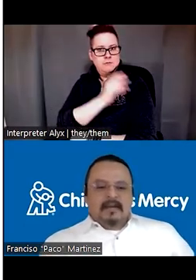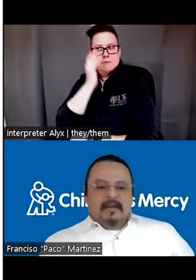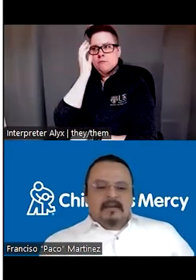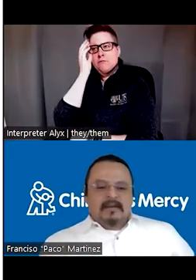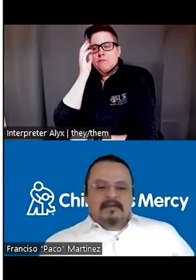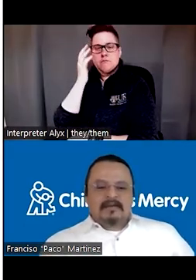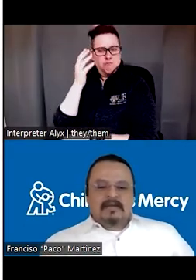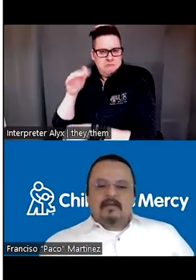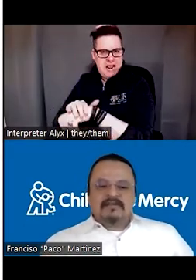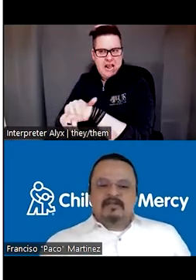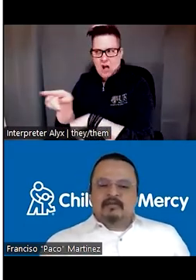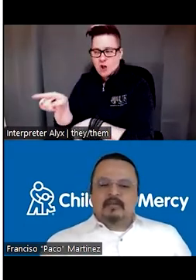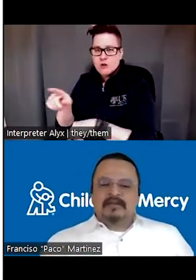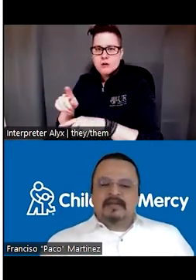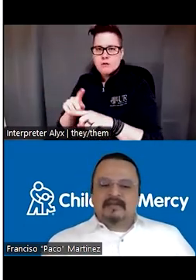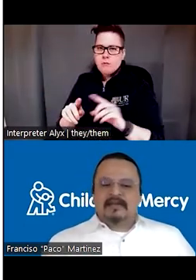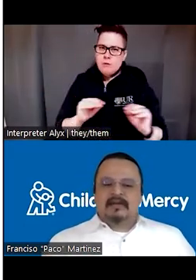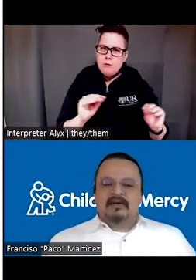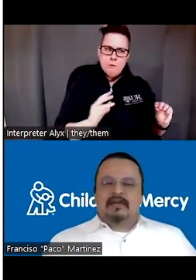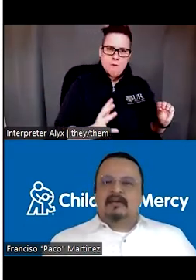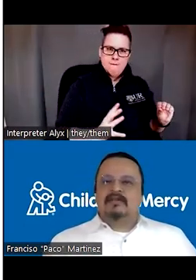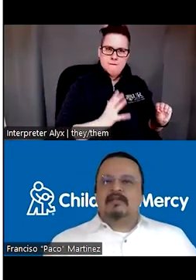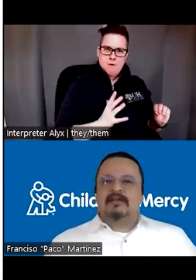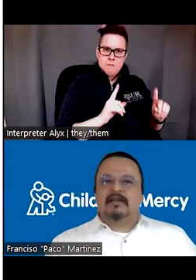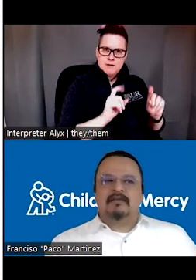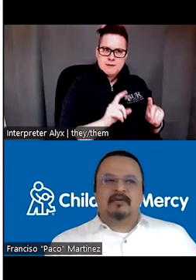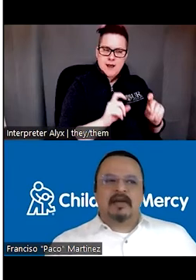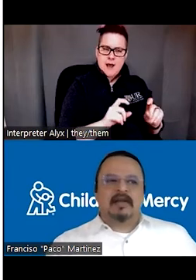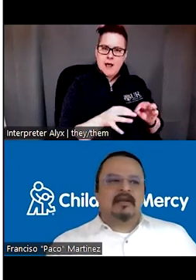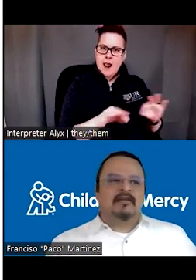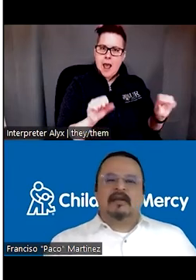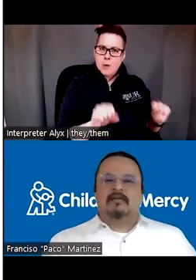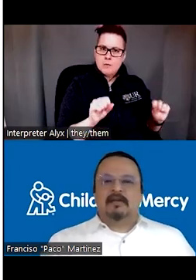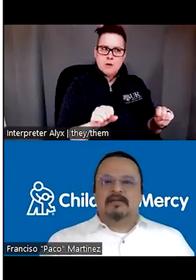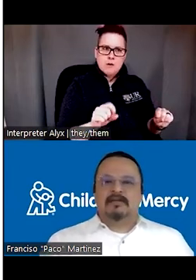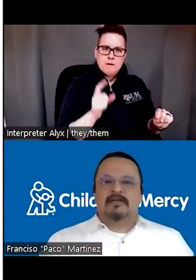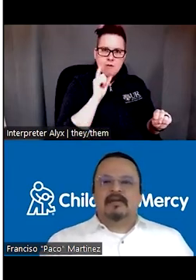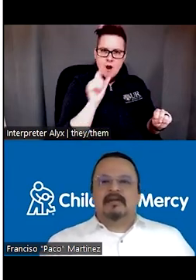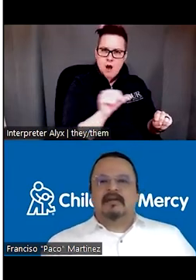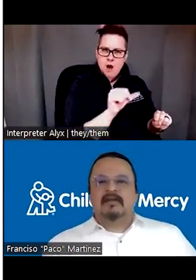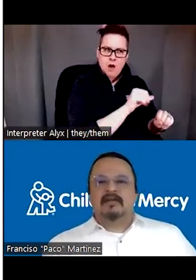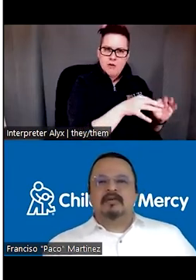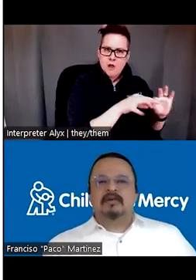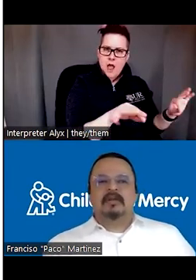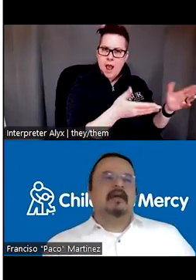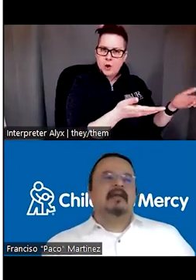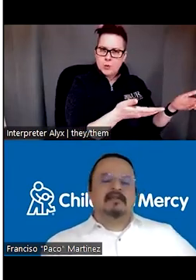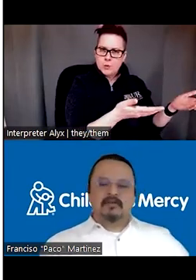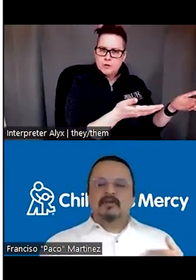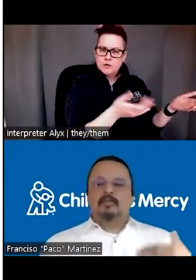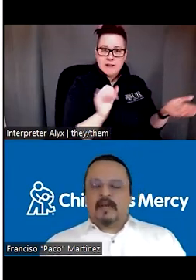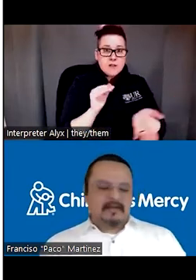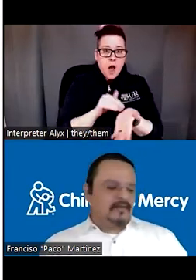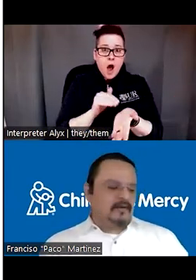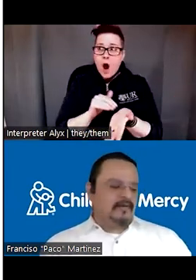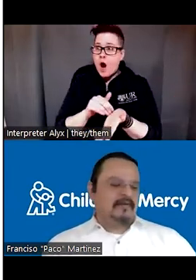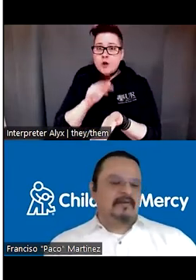But there was no formal testing of language ability for any other language. That you would that you